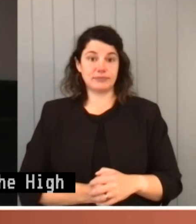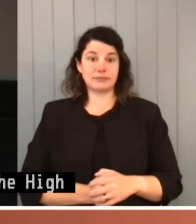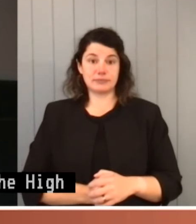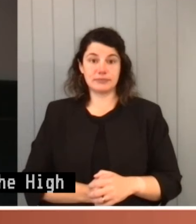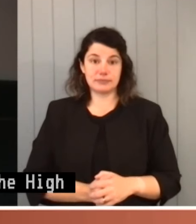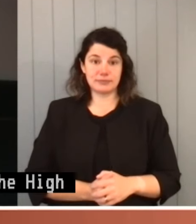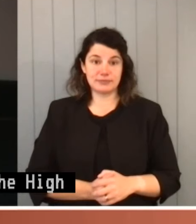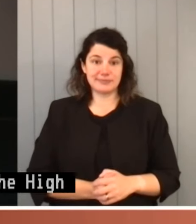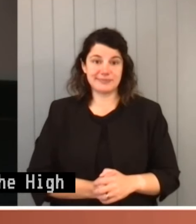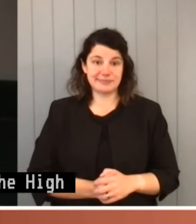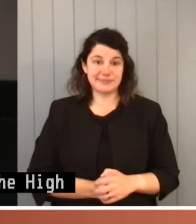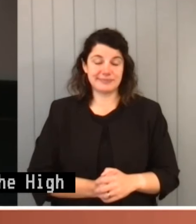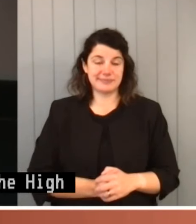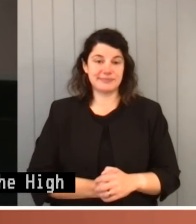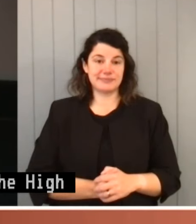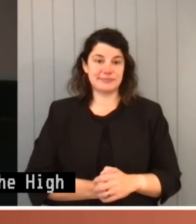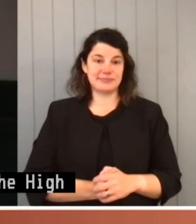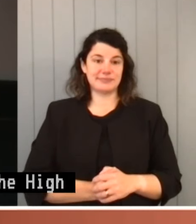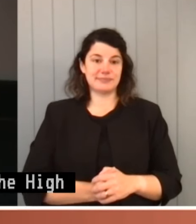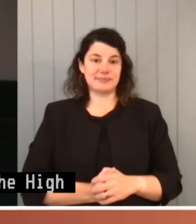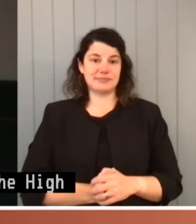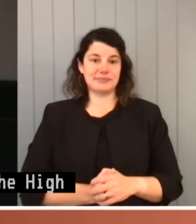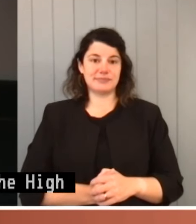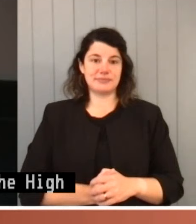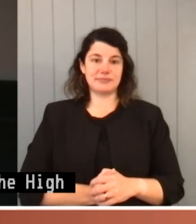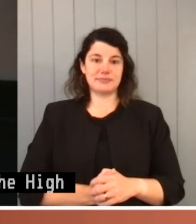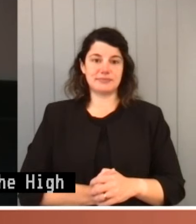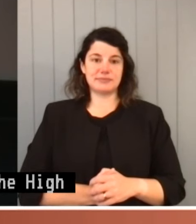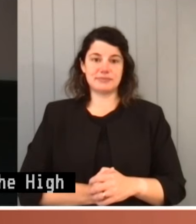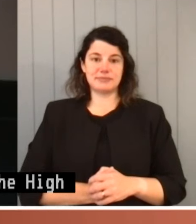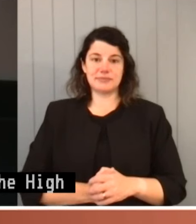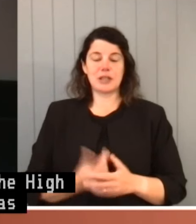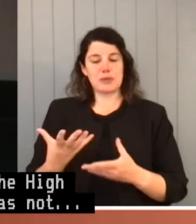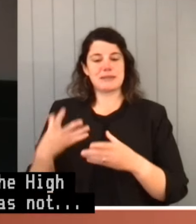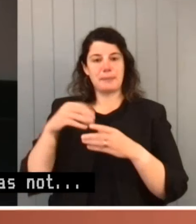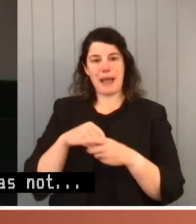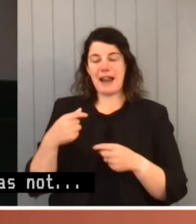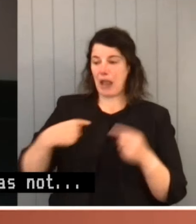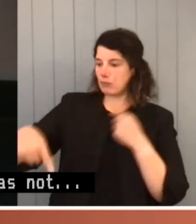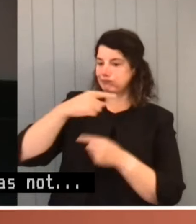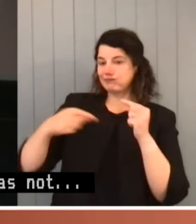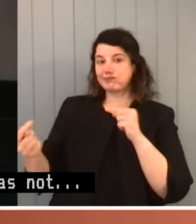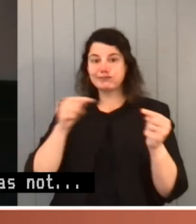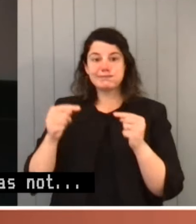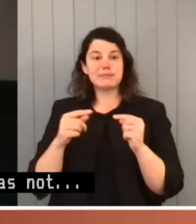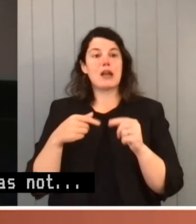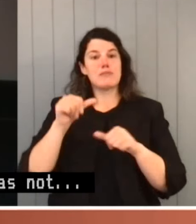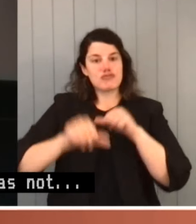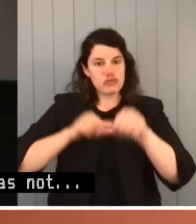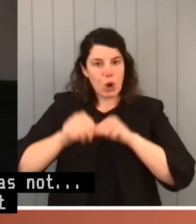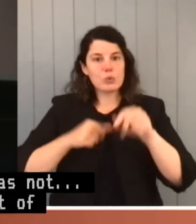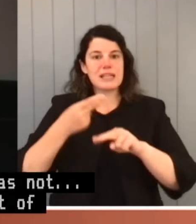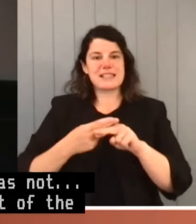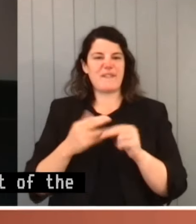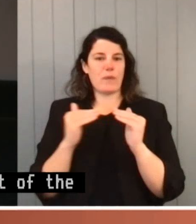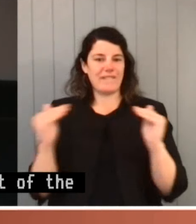It was part of our robust democracy, I suppose, but it reflected the political implications